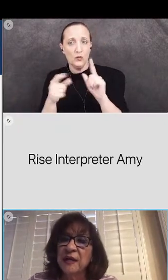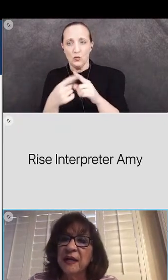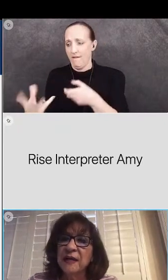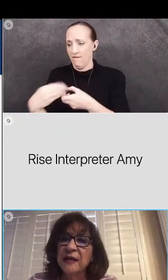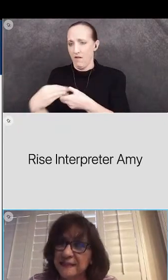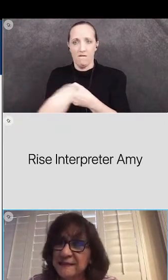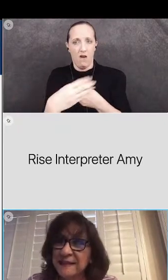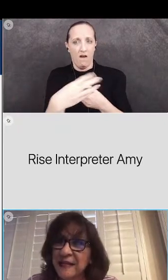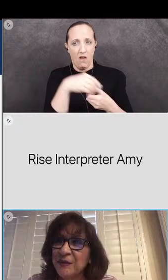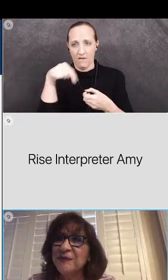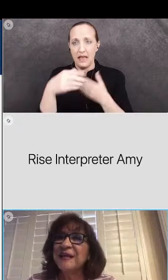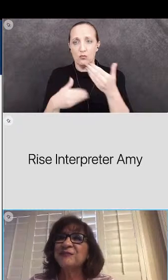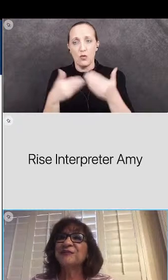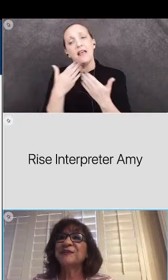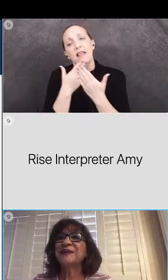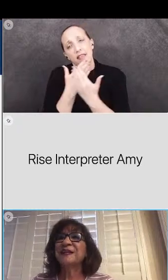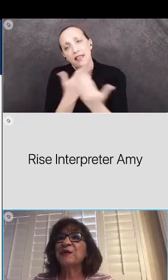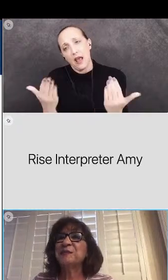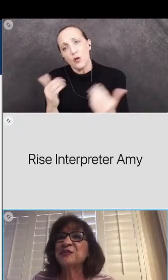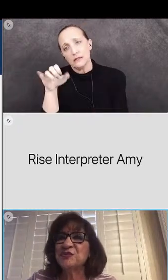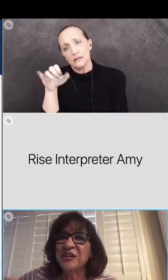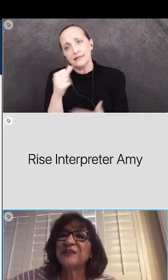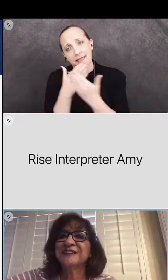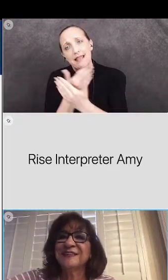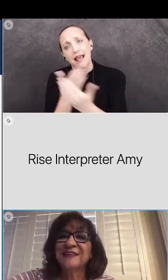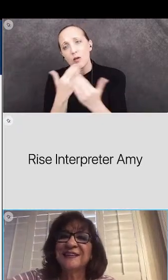process. So, yes. Thank you. Thank you.